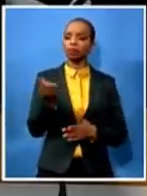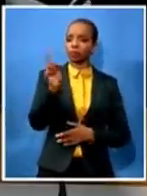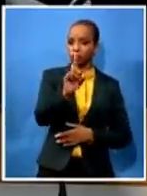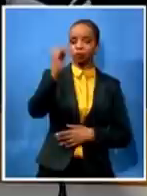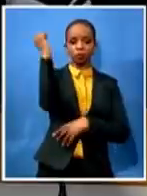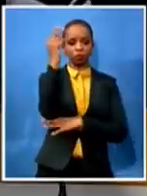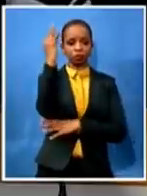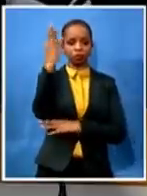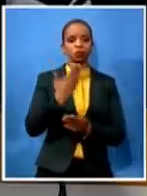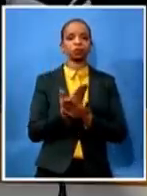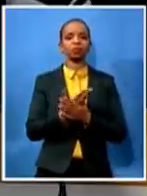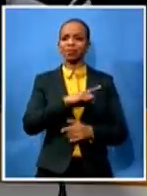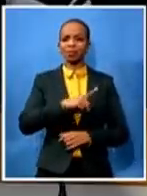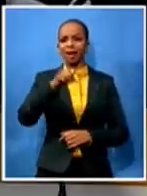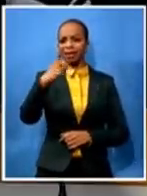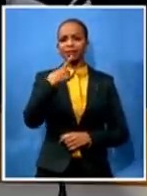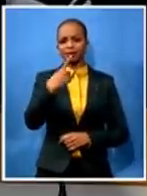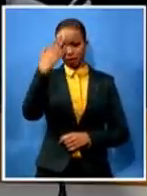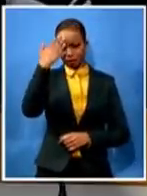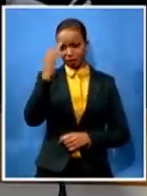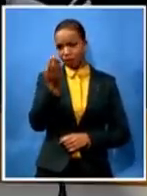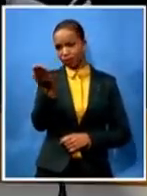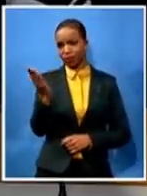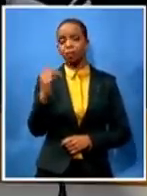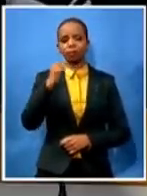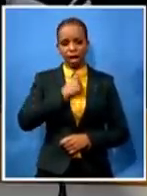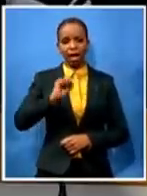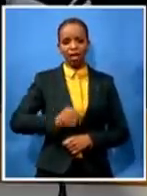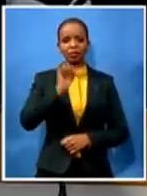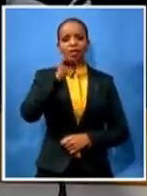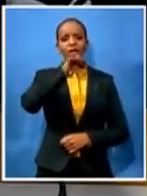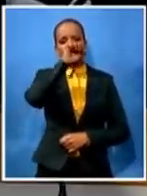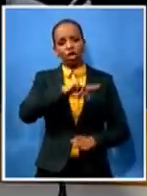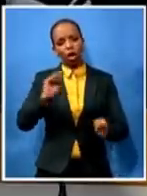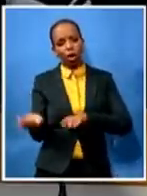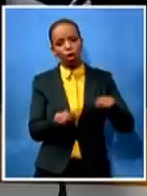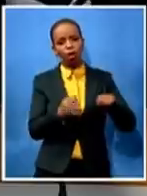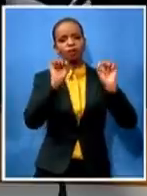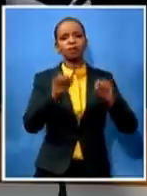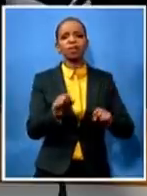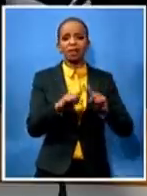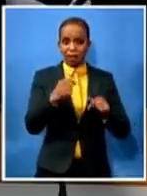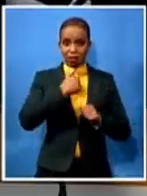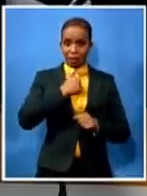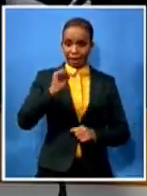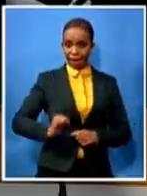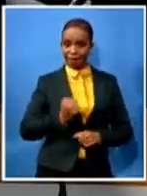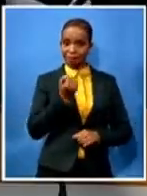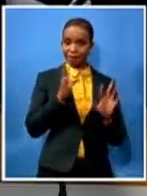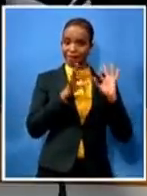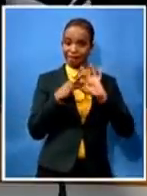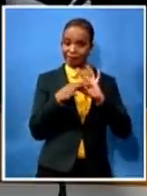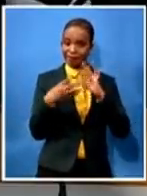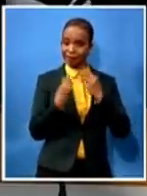husband is a golfer but my husband doesn't have a relationship with with with with uh with akrisi nor is my husband